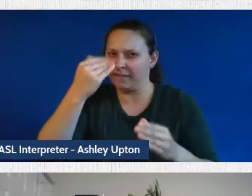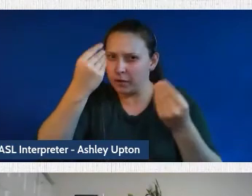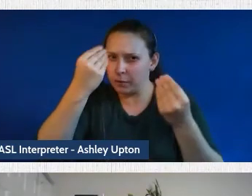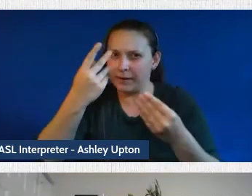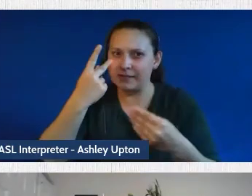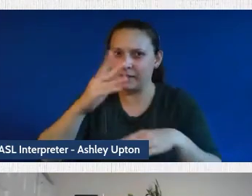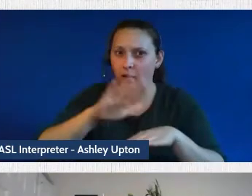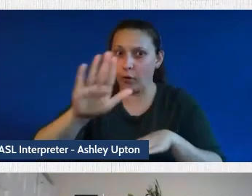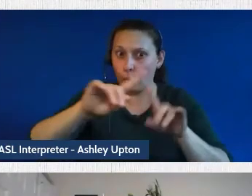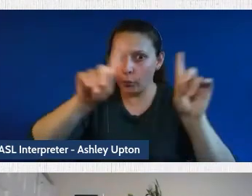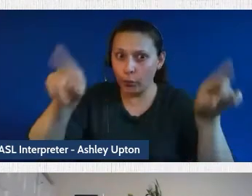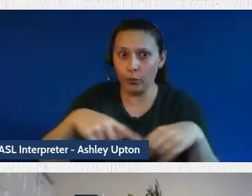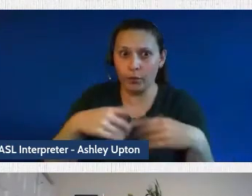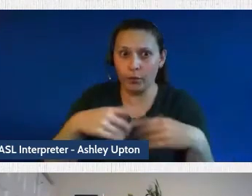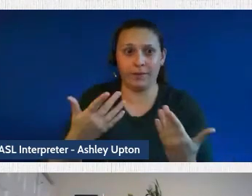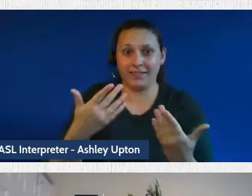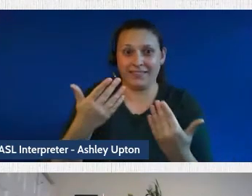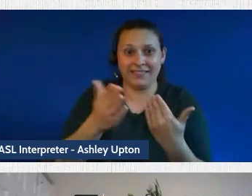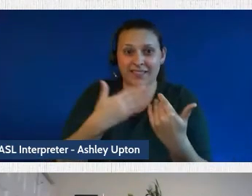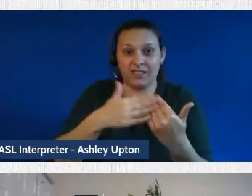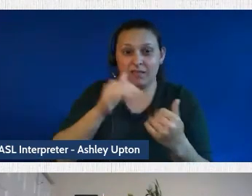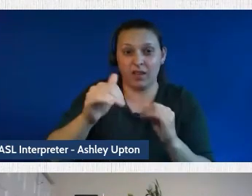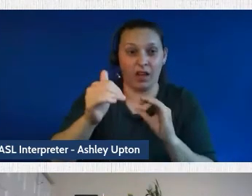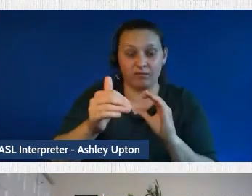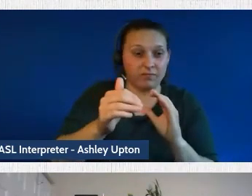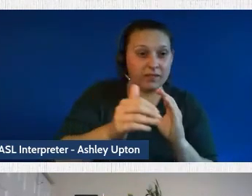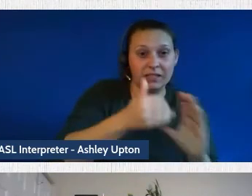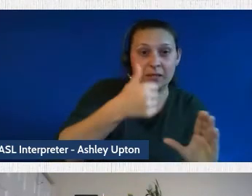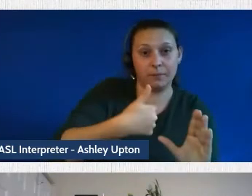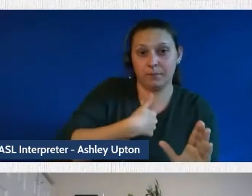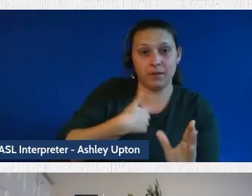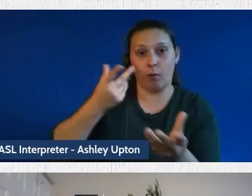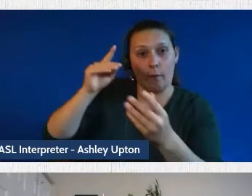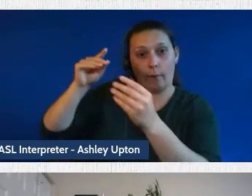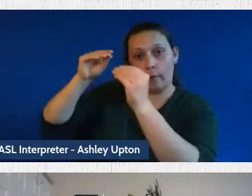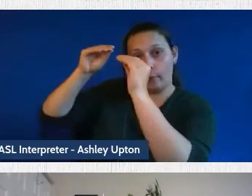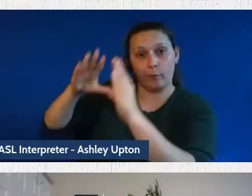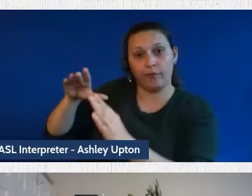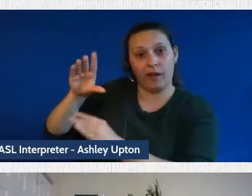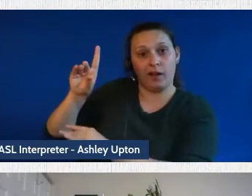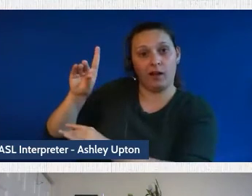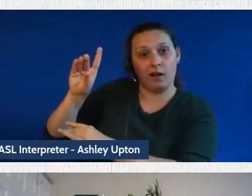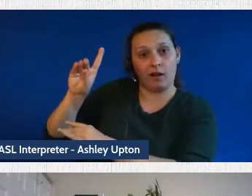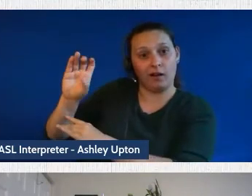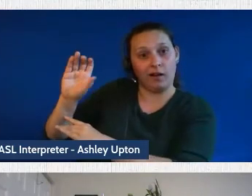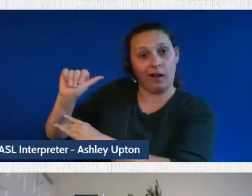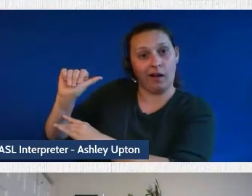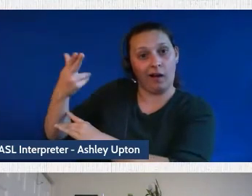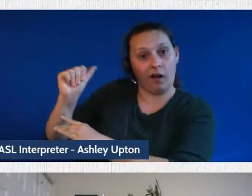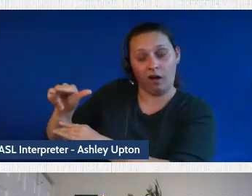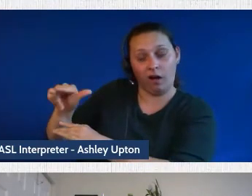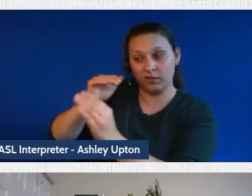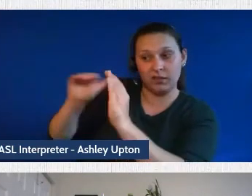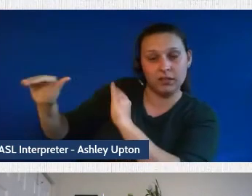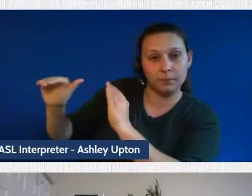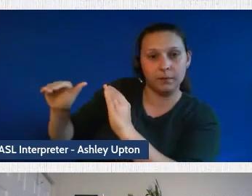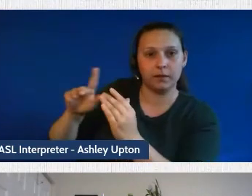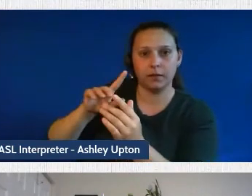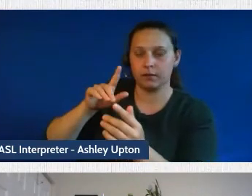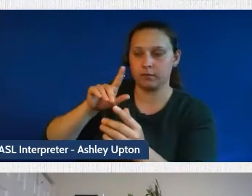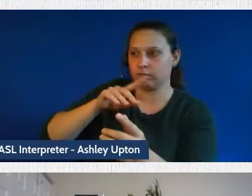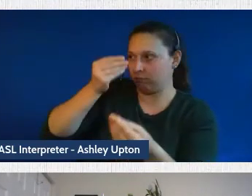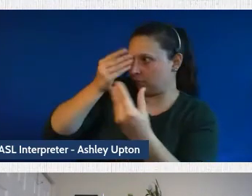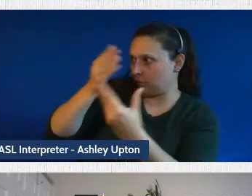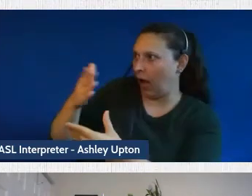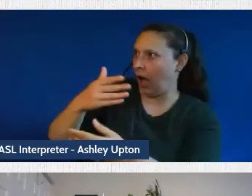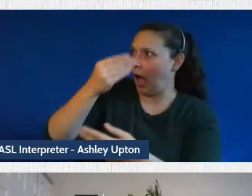really as simple as sending an email to myself or Professor Dahan or both of us and, you know, posing the question that, you know, this is the kind of data my law firm